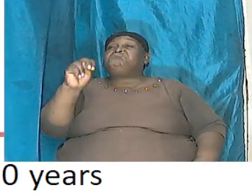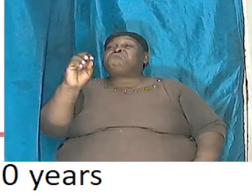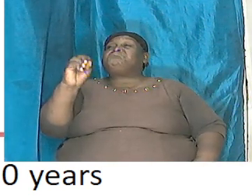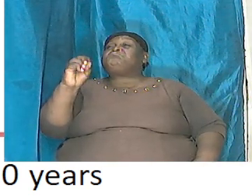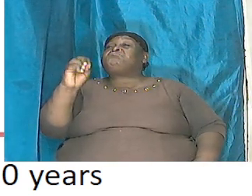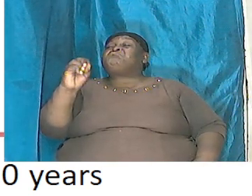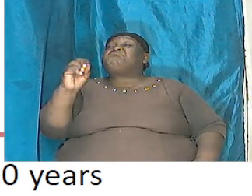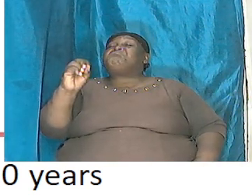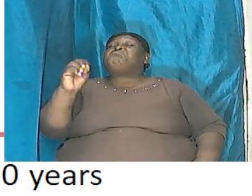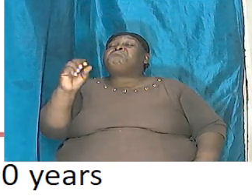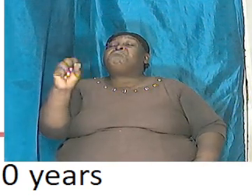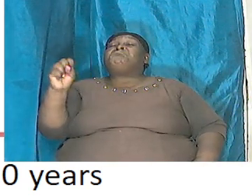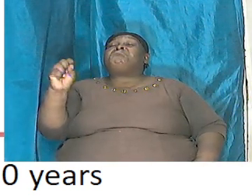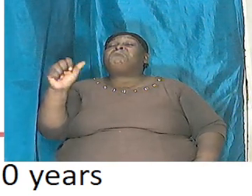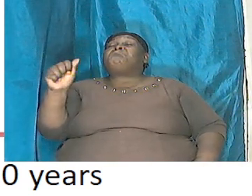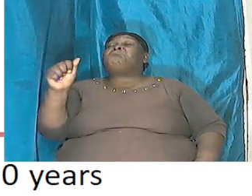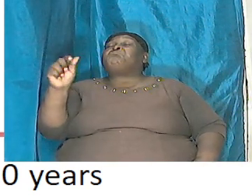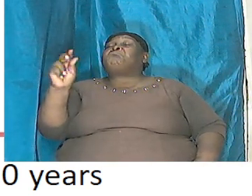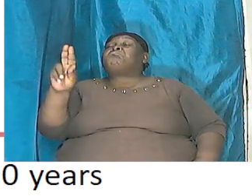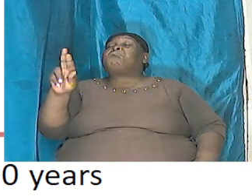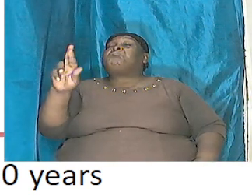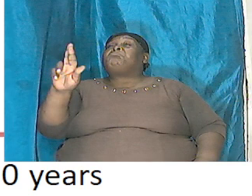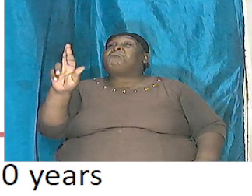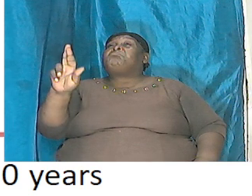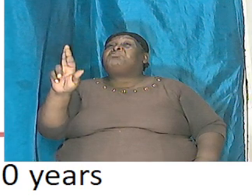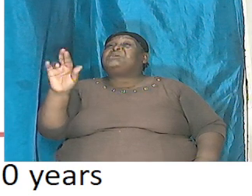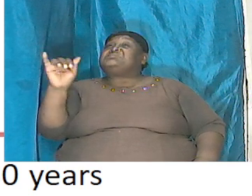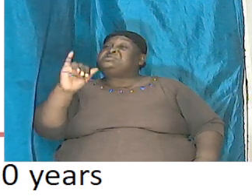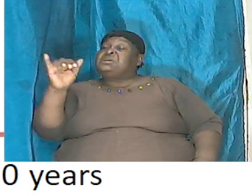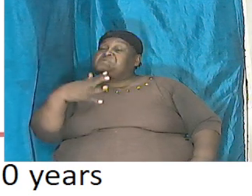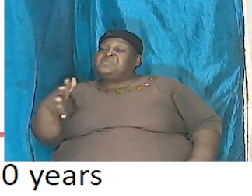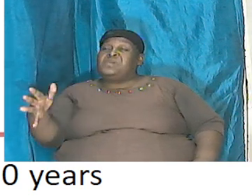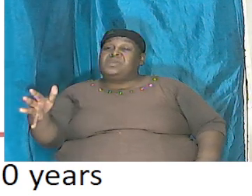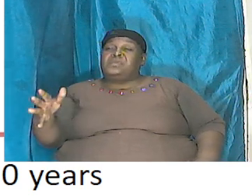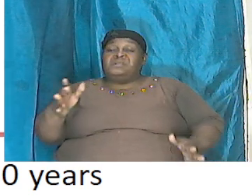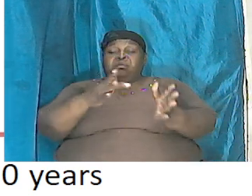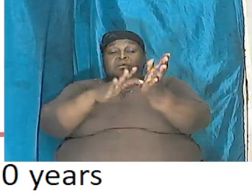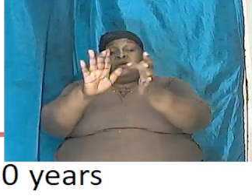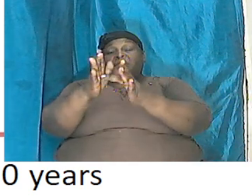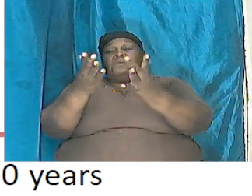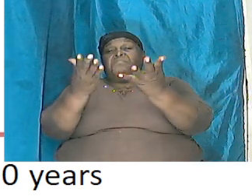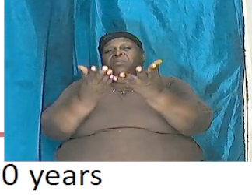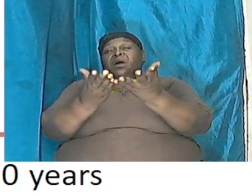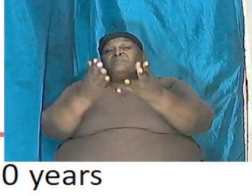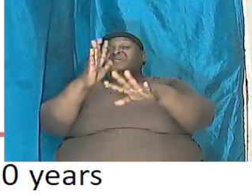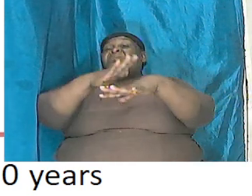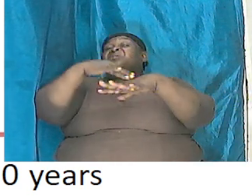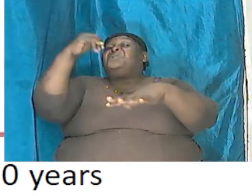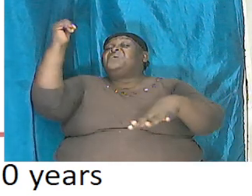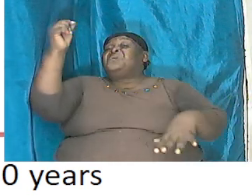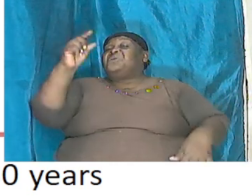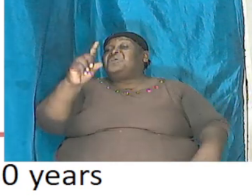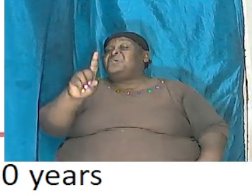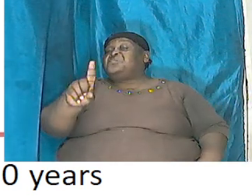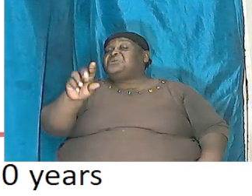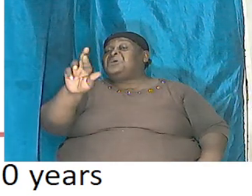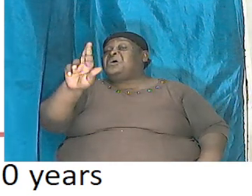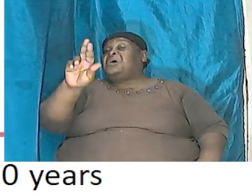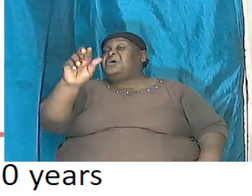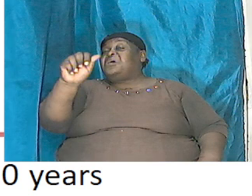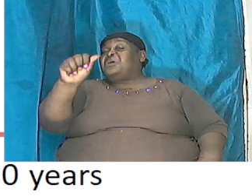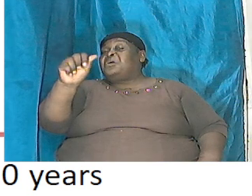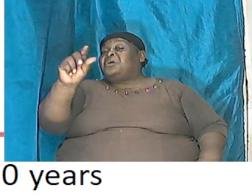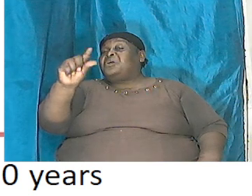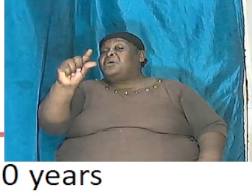same thing I submit to you that the Bible calls dragon a much older word but it